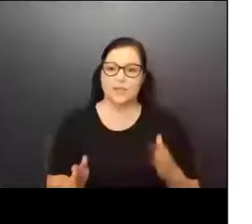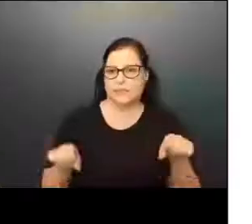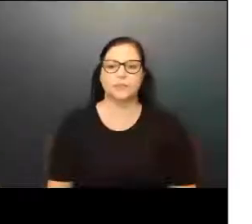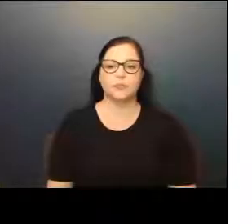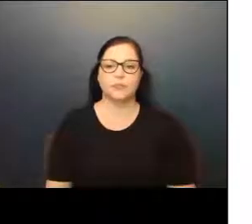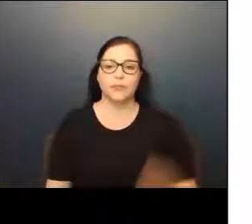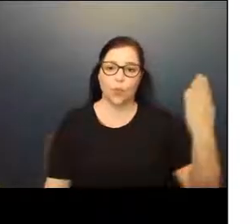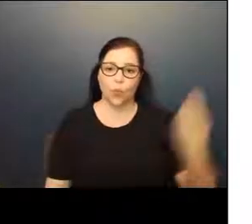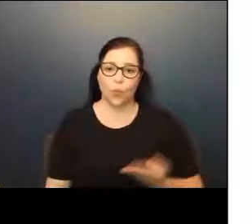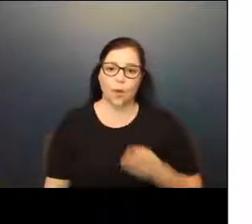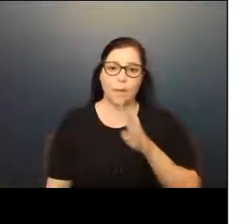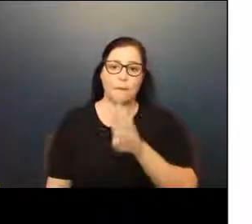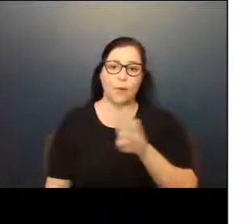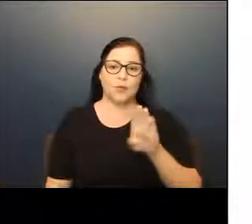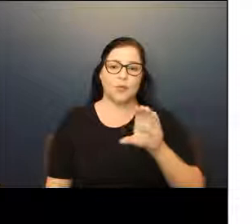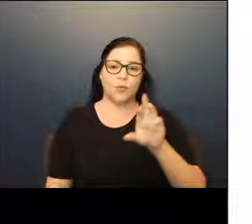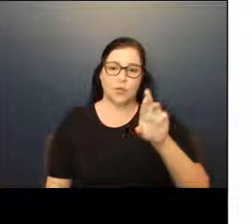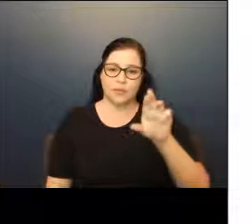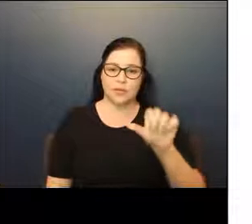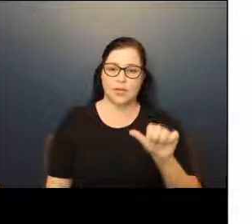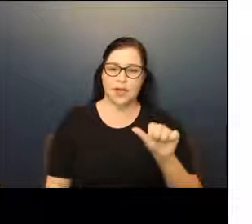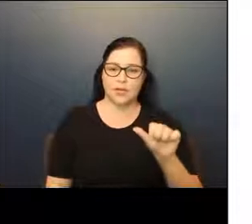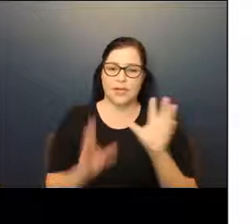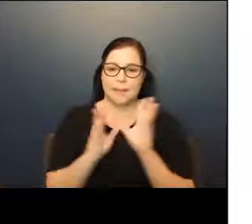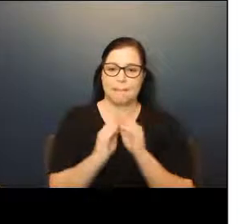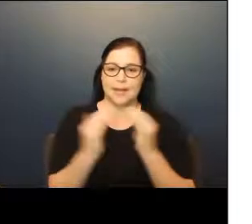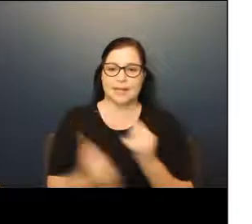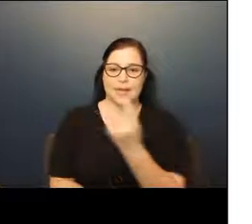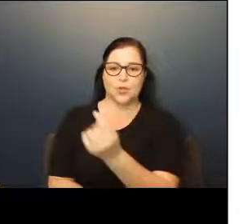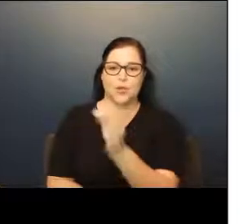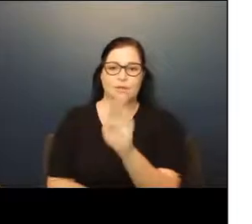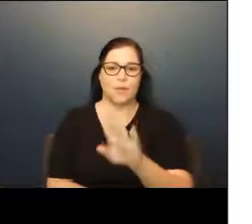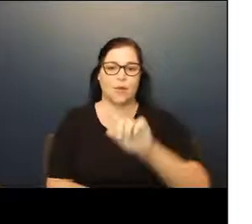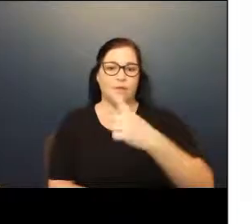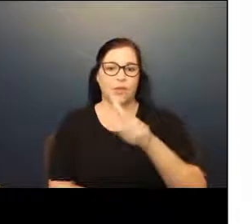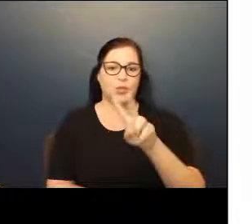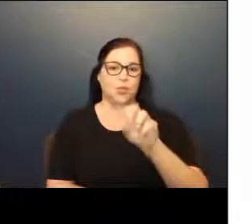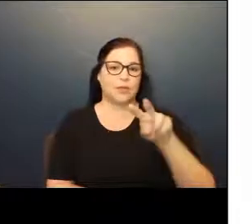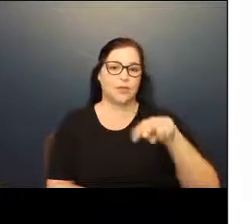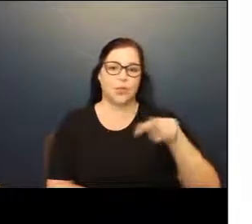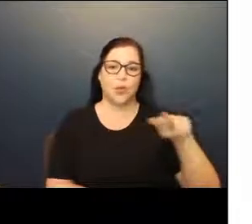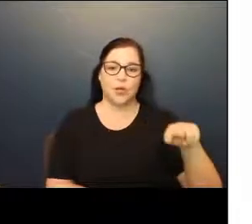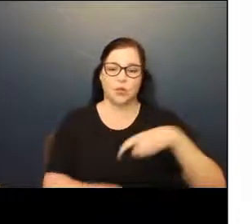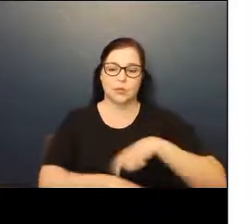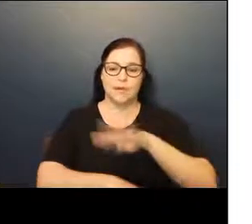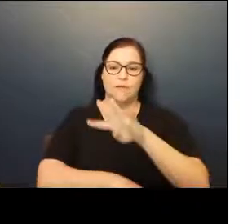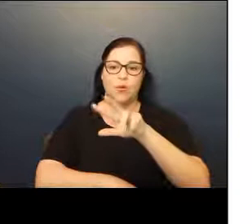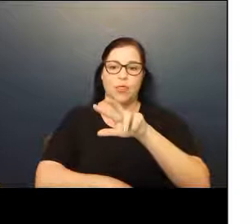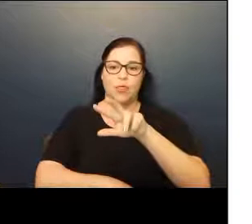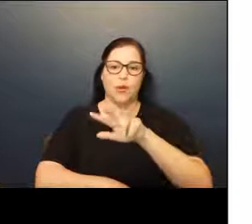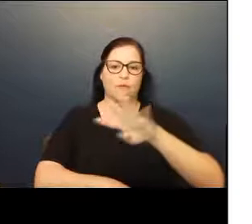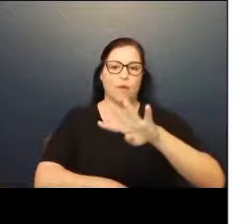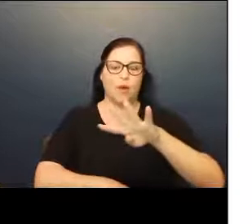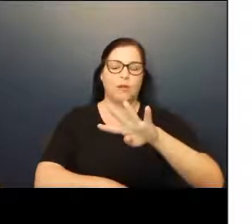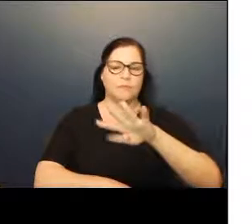Welcome to the Boyden Beach Community Redevelopment Agency's meeting today, Tuesday, February 1st, 2022 at 4.34 p